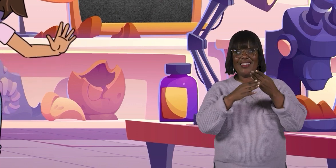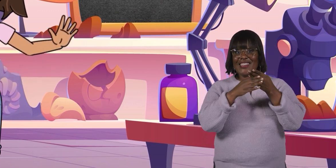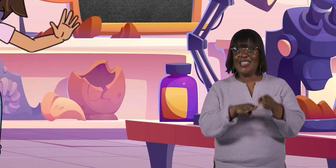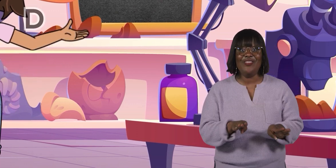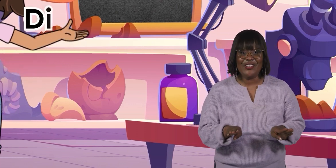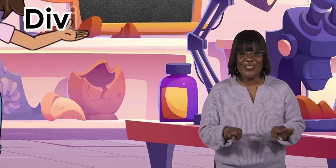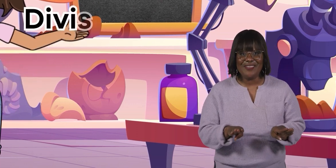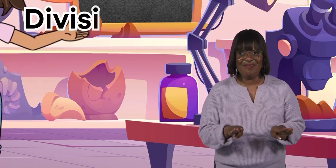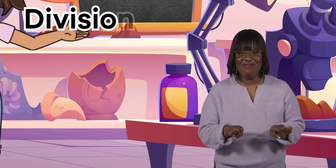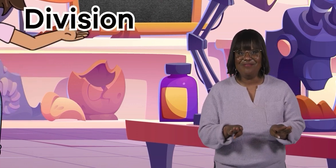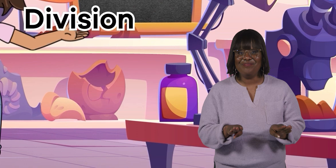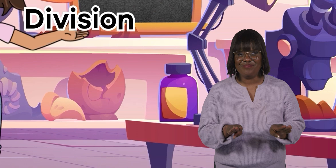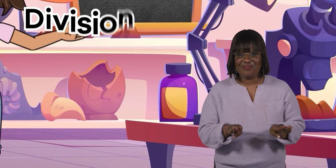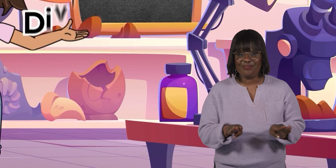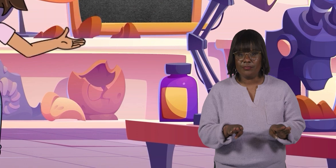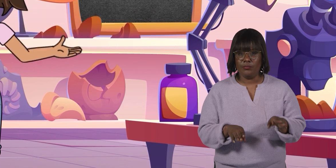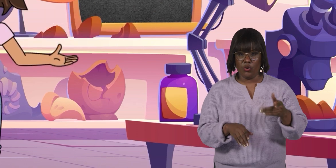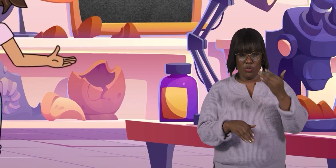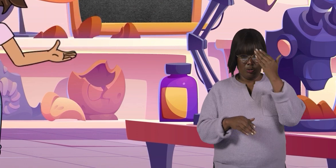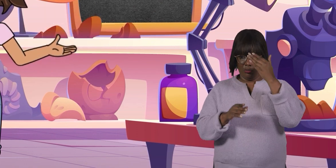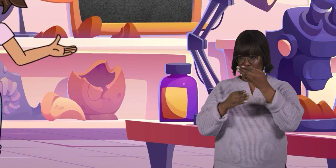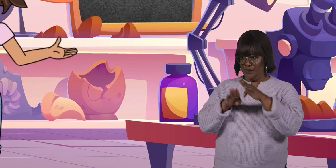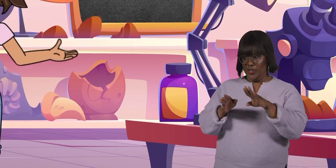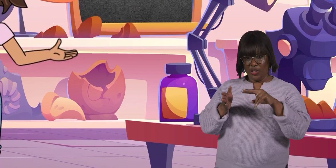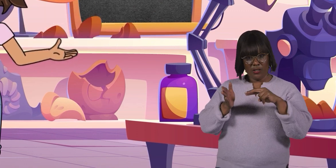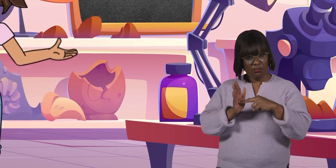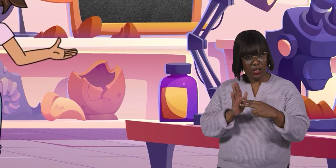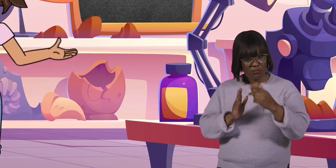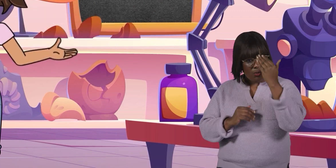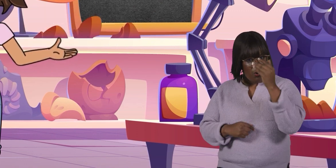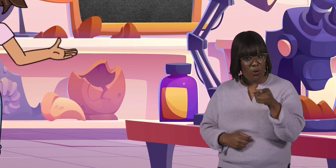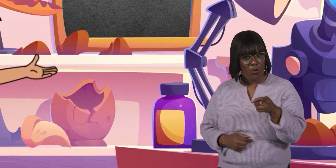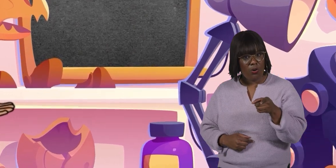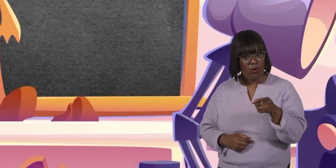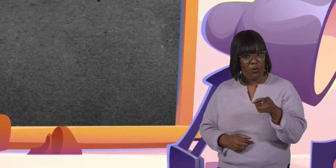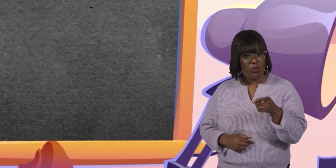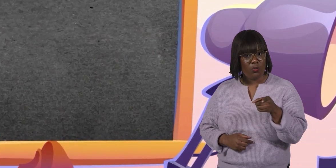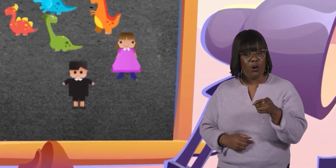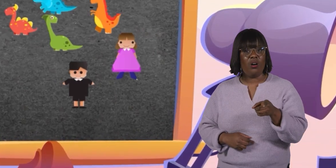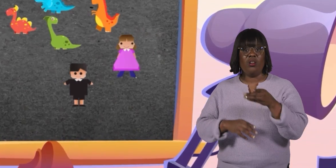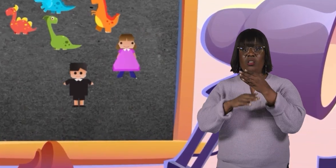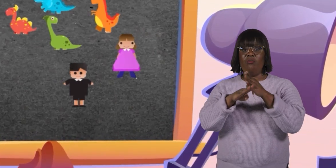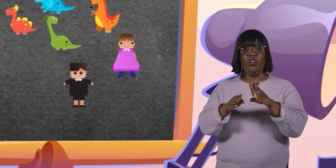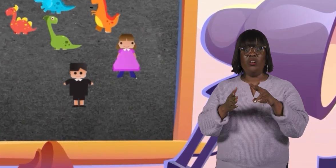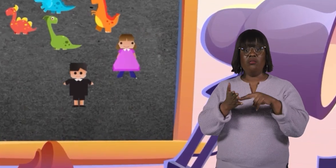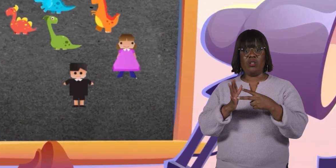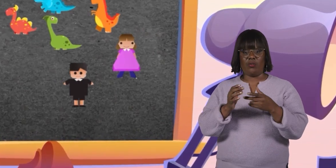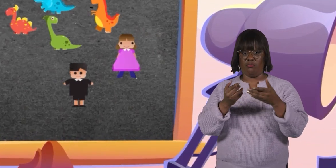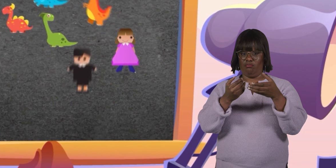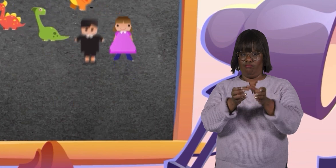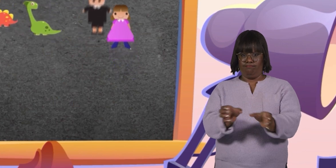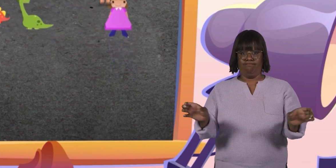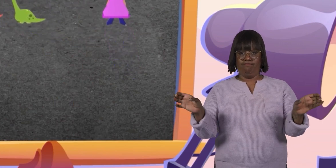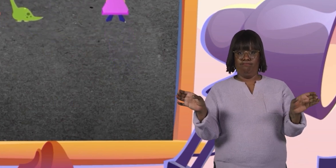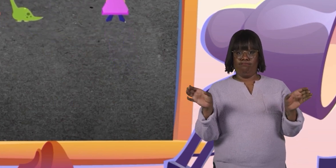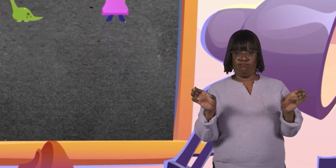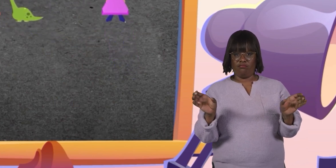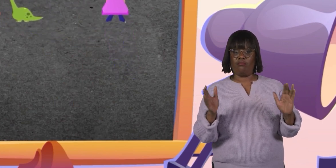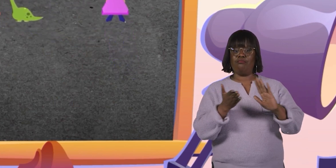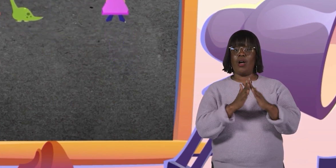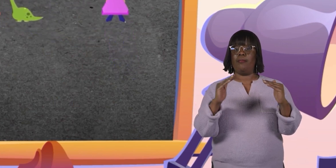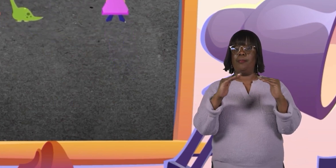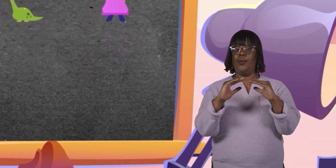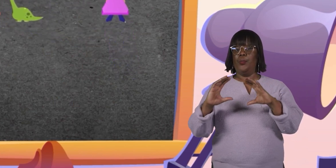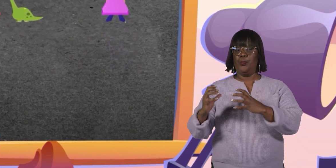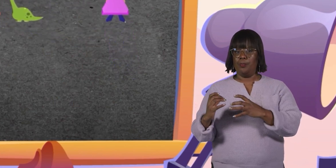concept called division. Do you know what division means? Division separates objects into equal